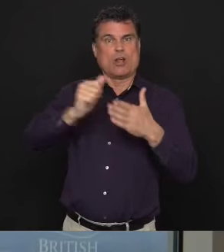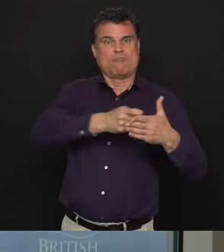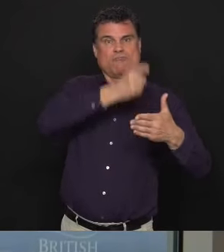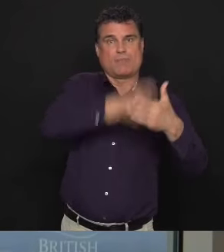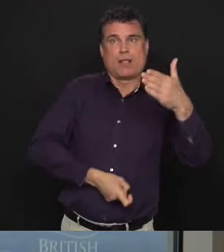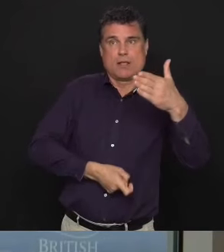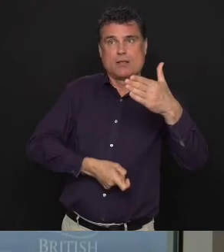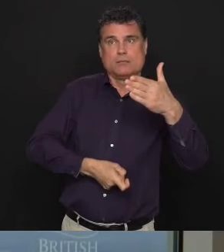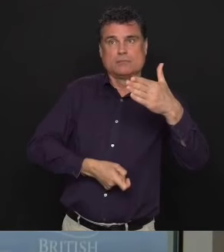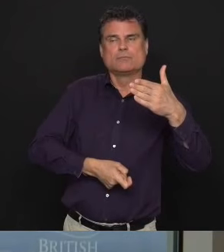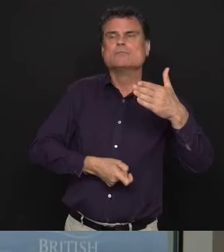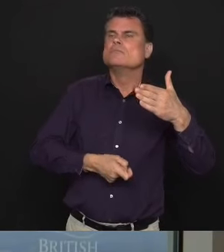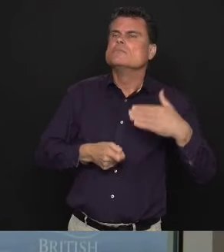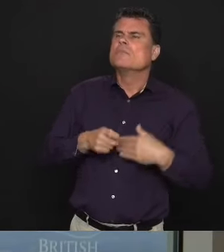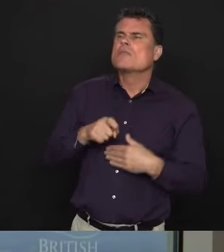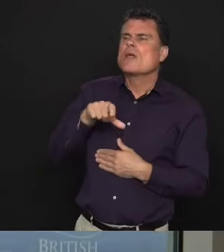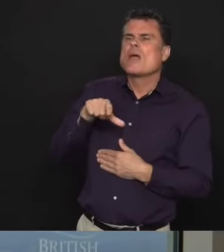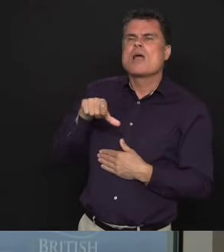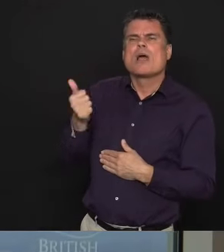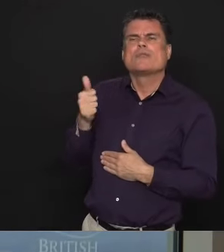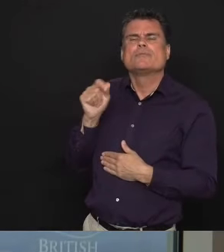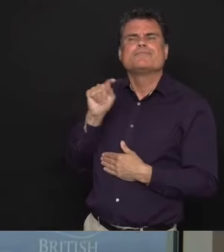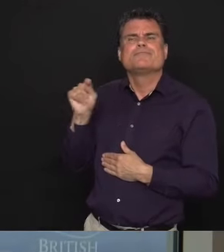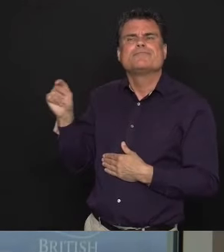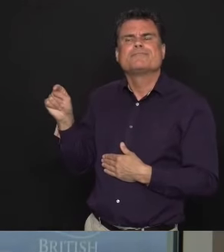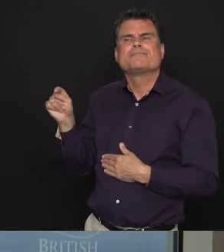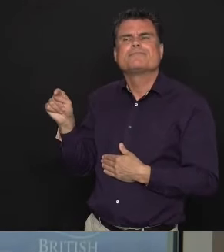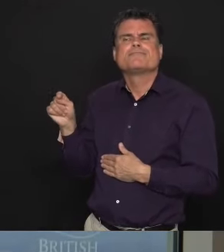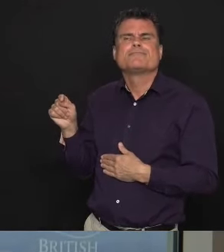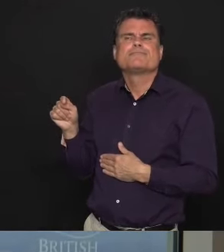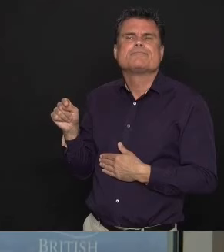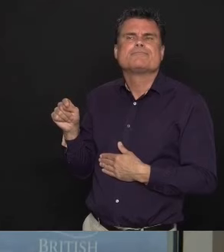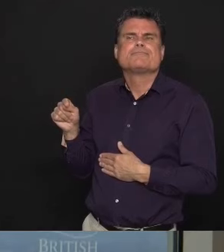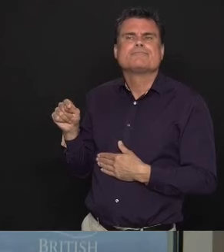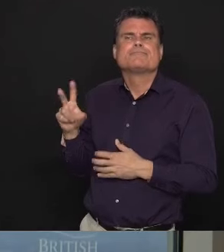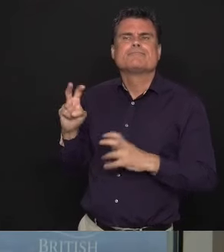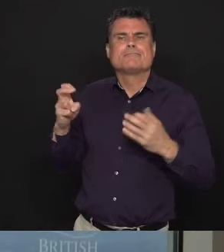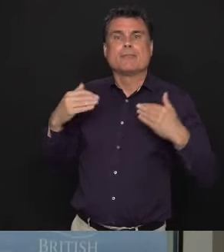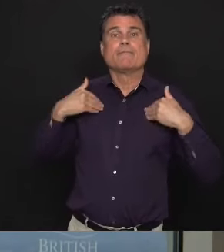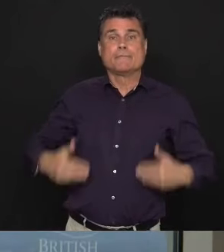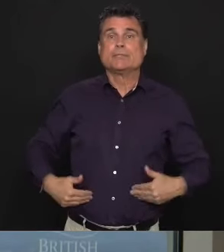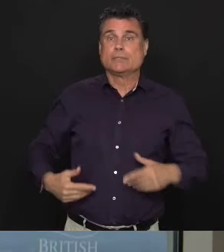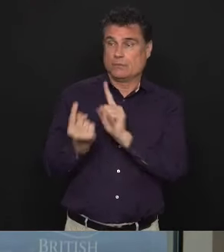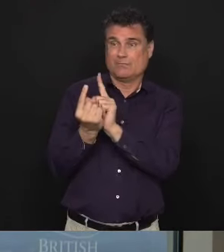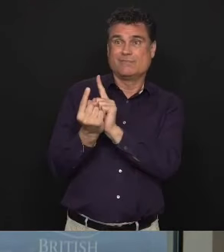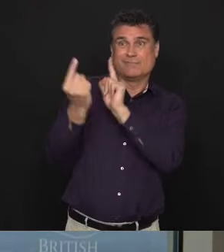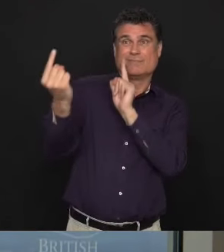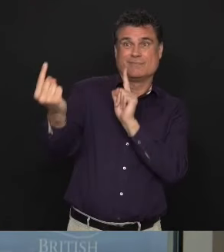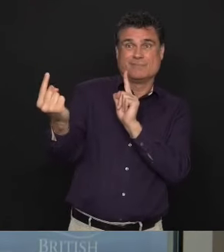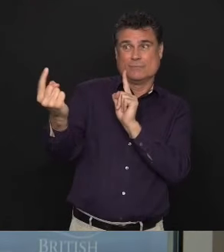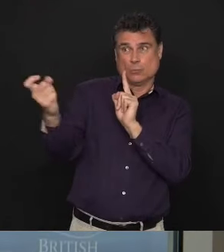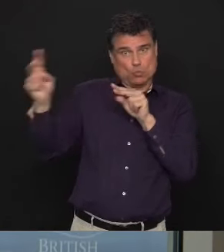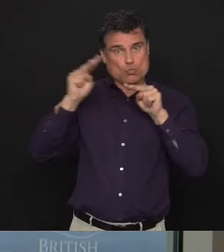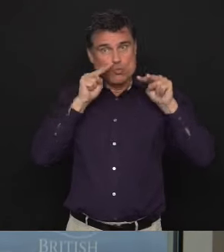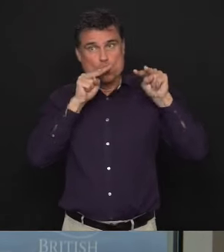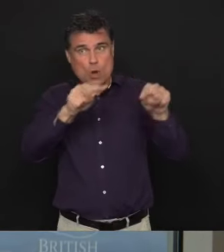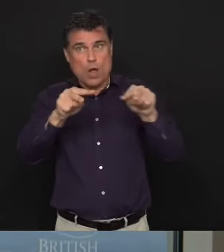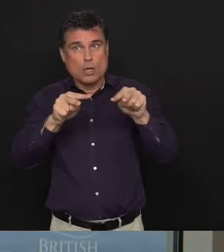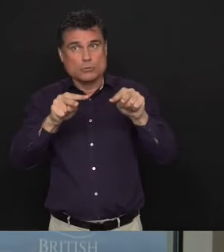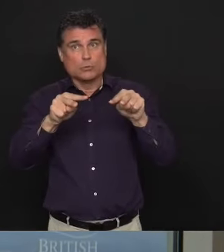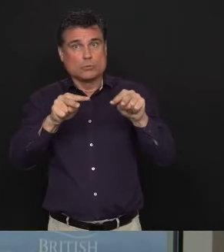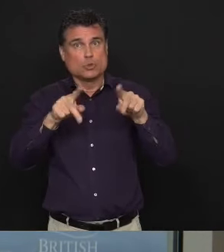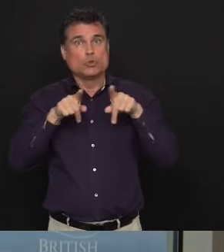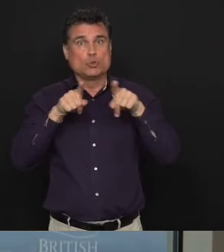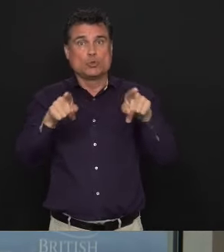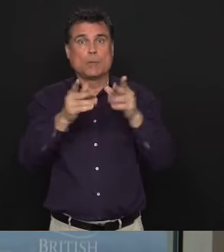enforcement. Back to the situation of patrolling physical distancing on our public spaces. Again,